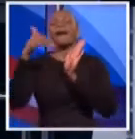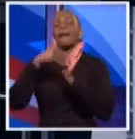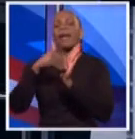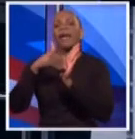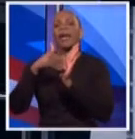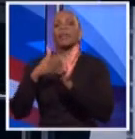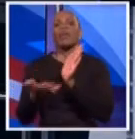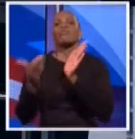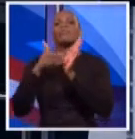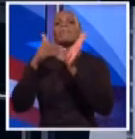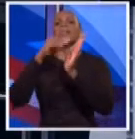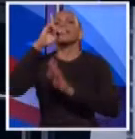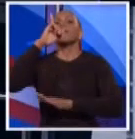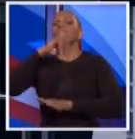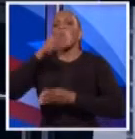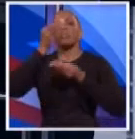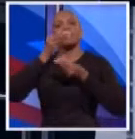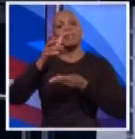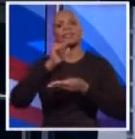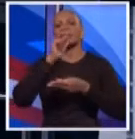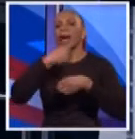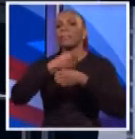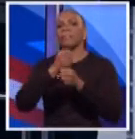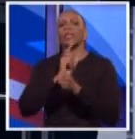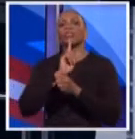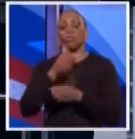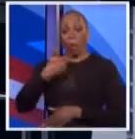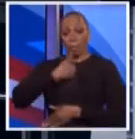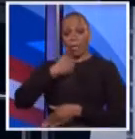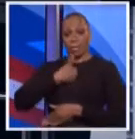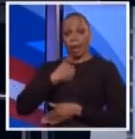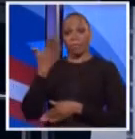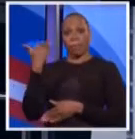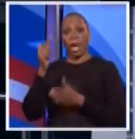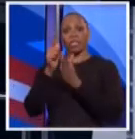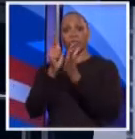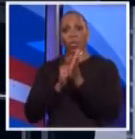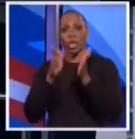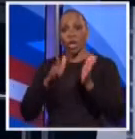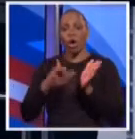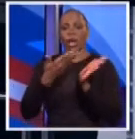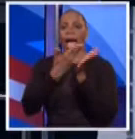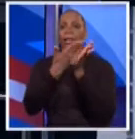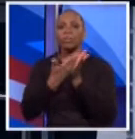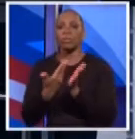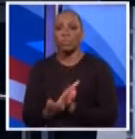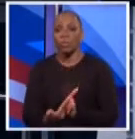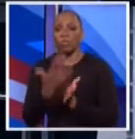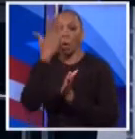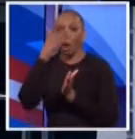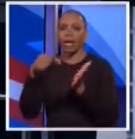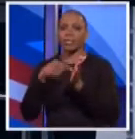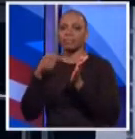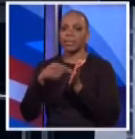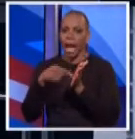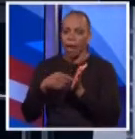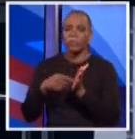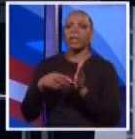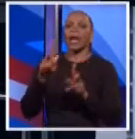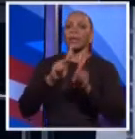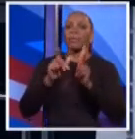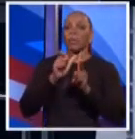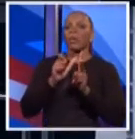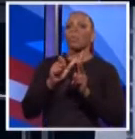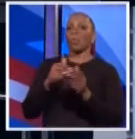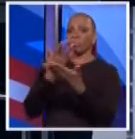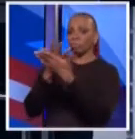repeating a falsehood doesn't make it true. I was a lawyer in a courtroom. We had to prove and bring evidence to bear, which is why we got convictions and changed the way things